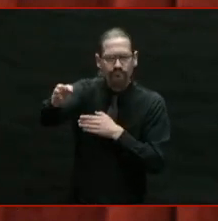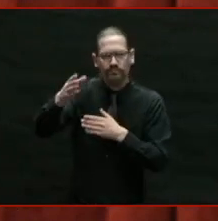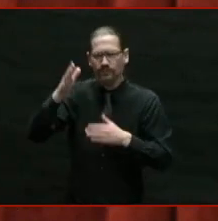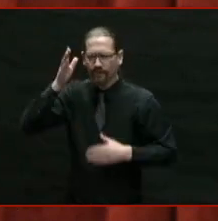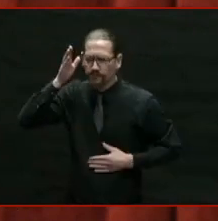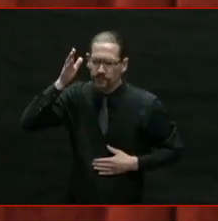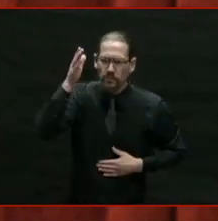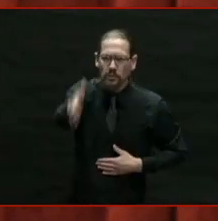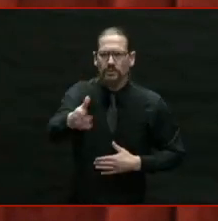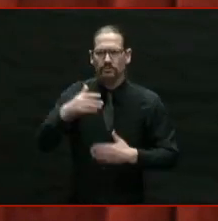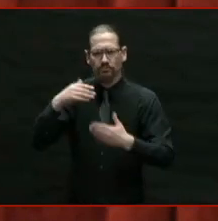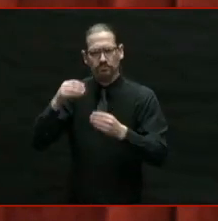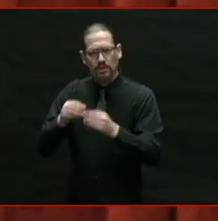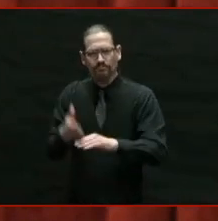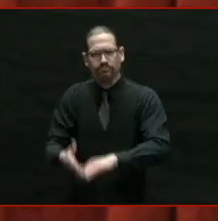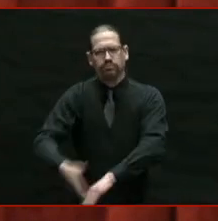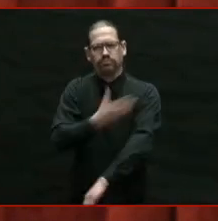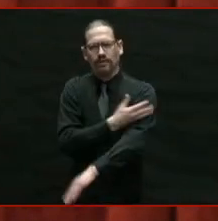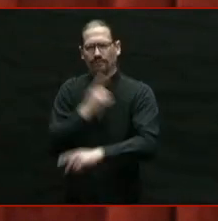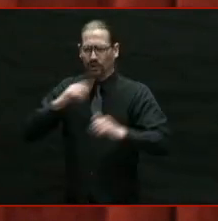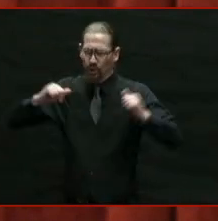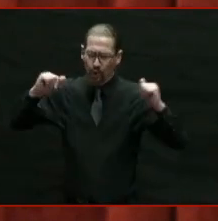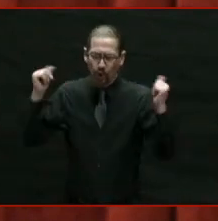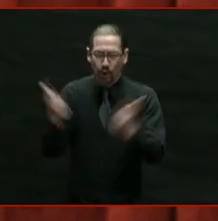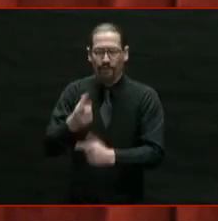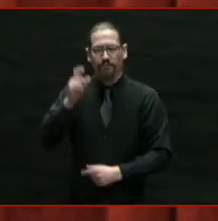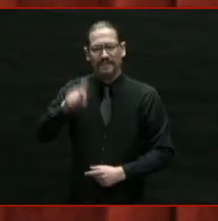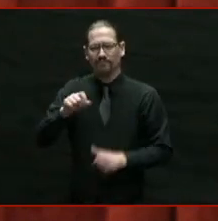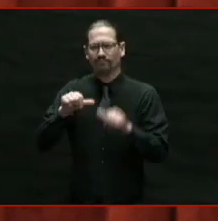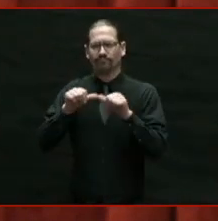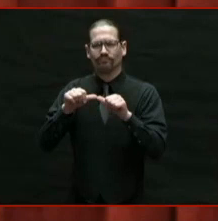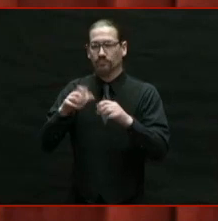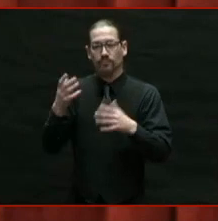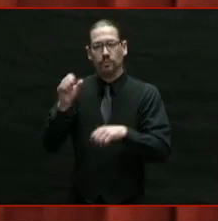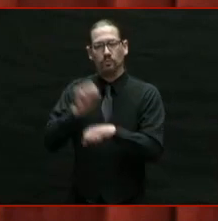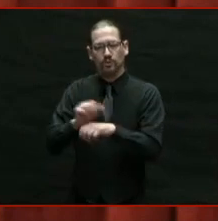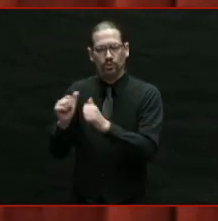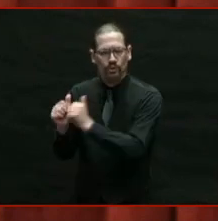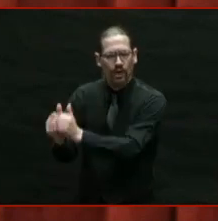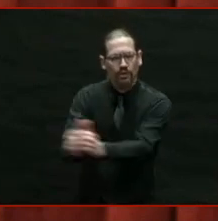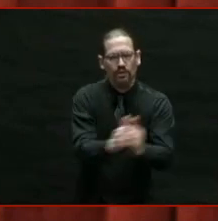means that everyone has to reap the rewards.